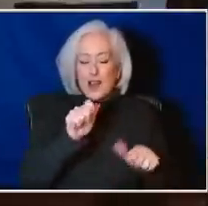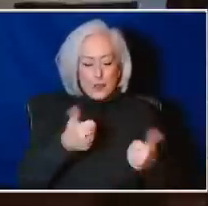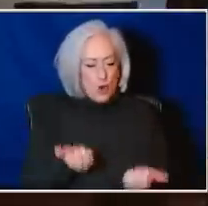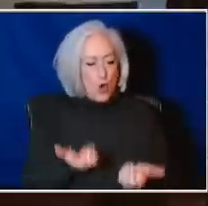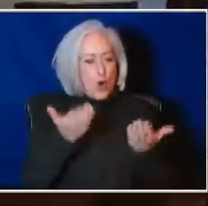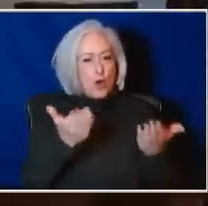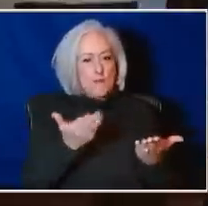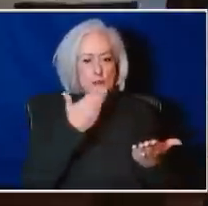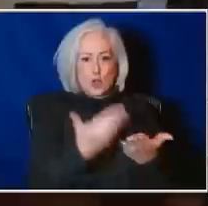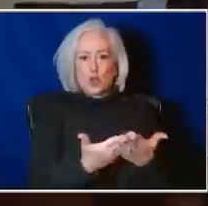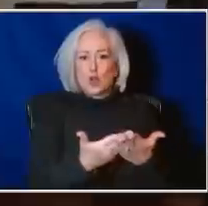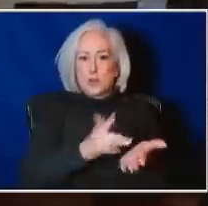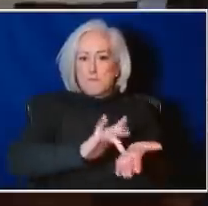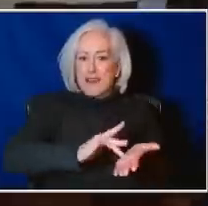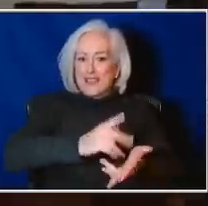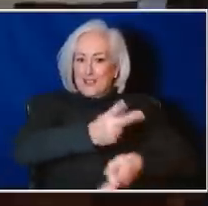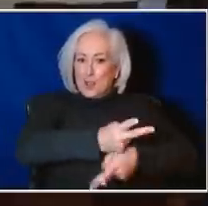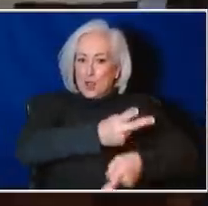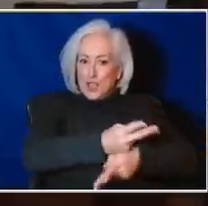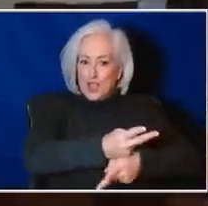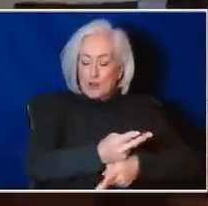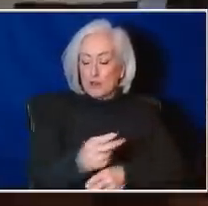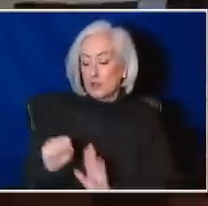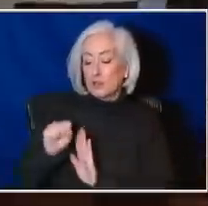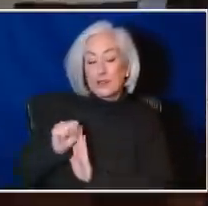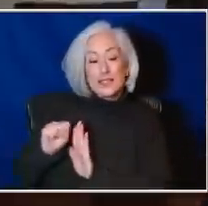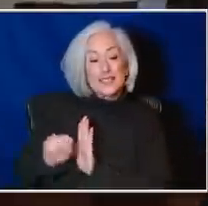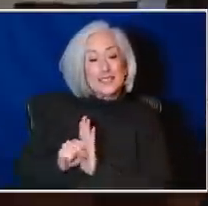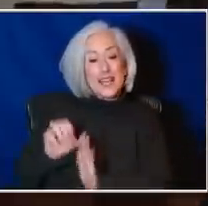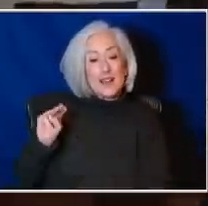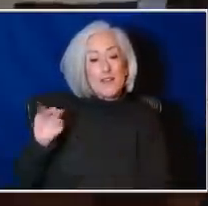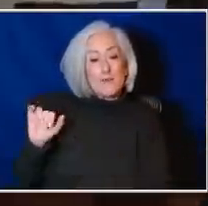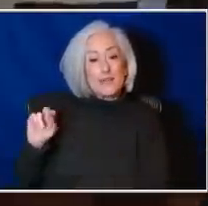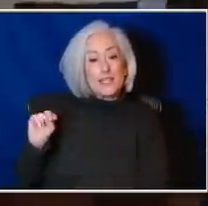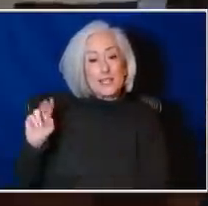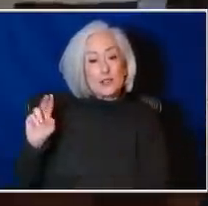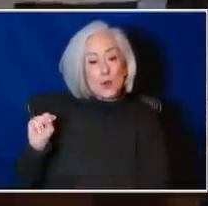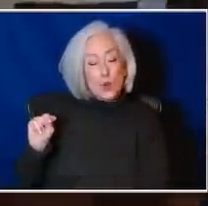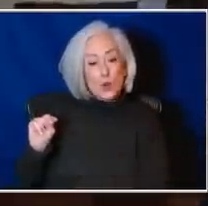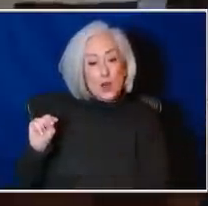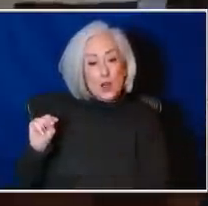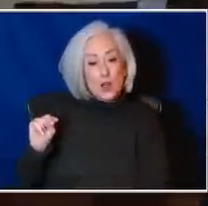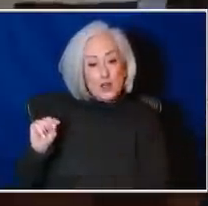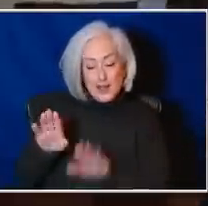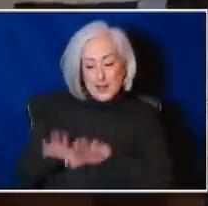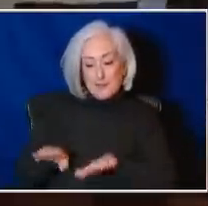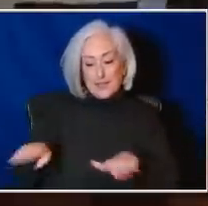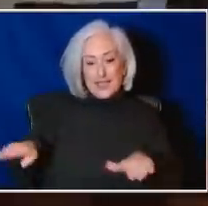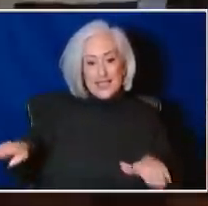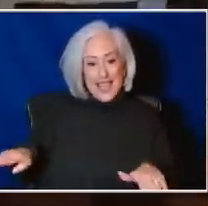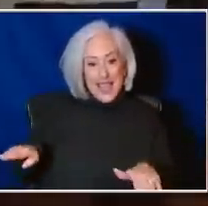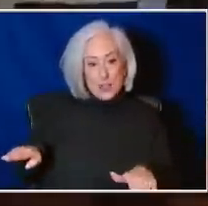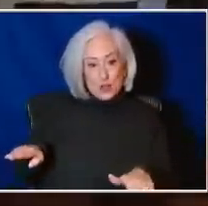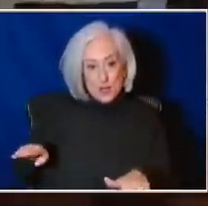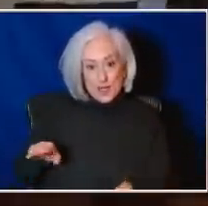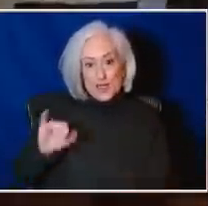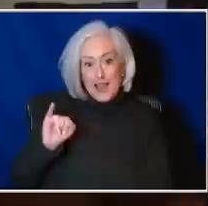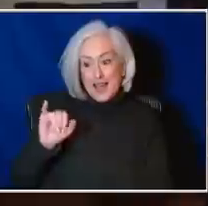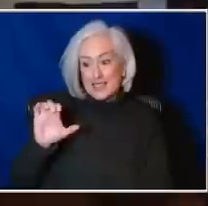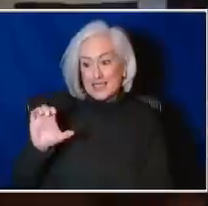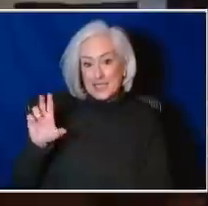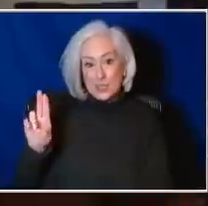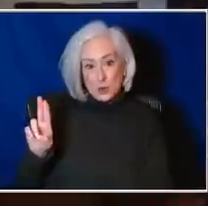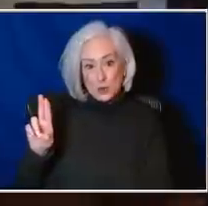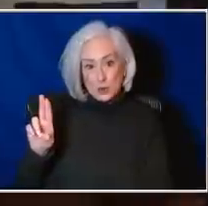care. But, you know, in the state of Minnesota, Steve, of our pediatric ICU beds, only two